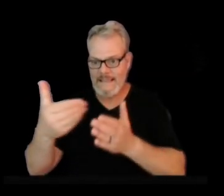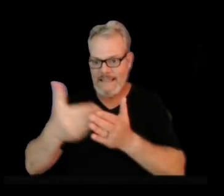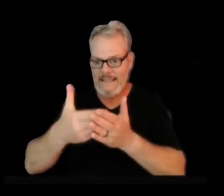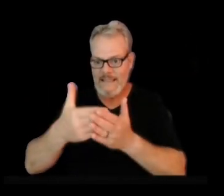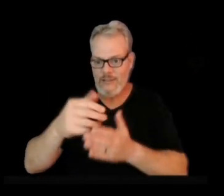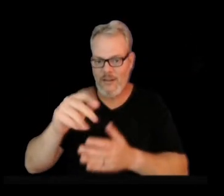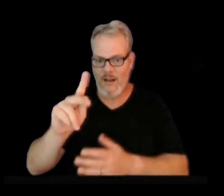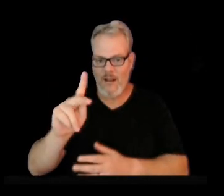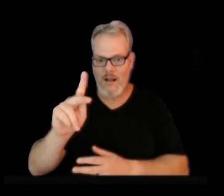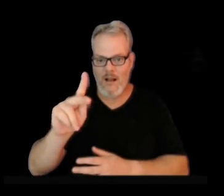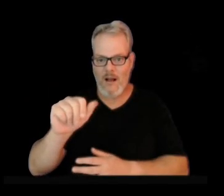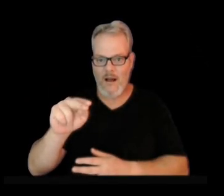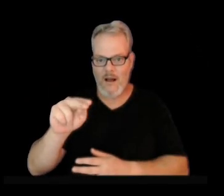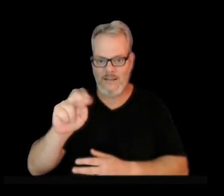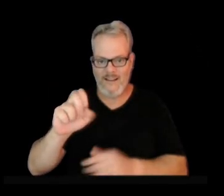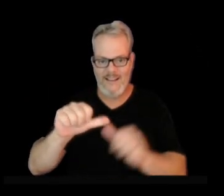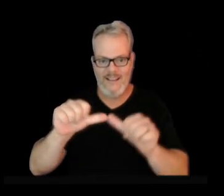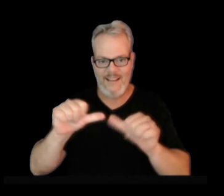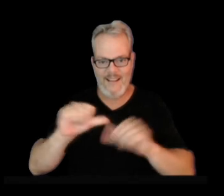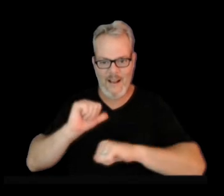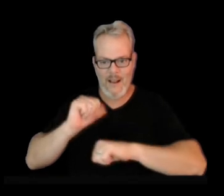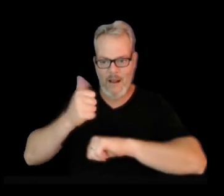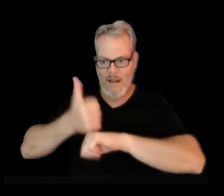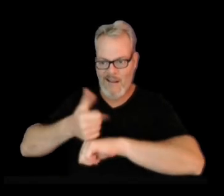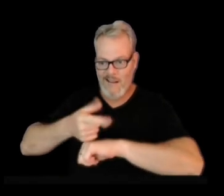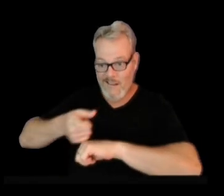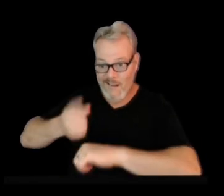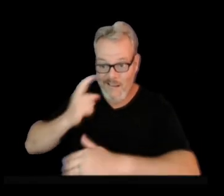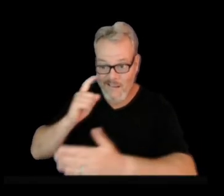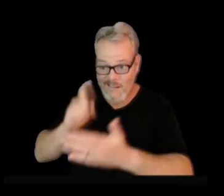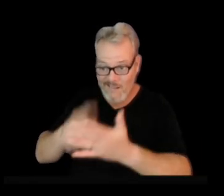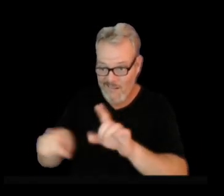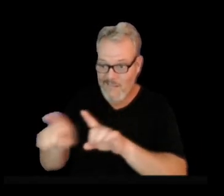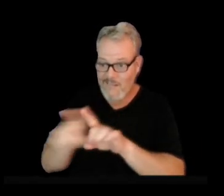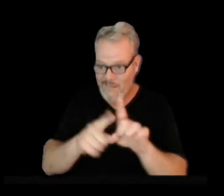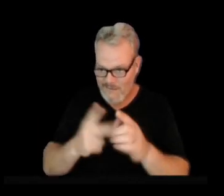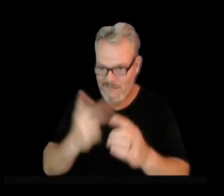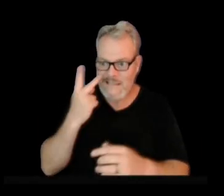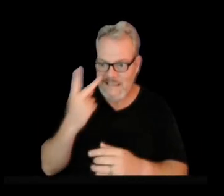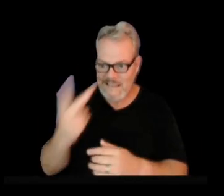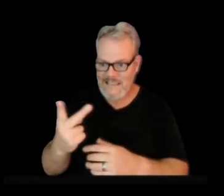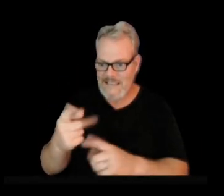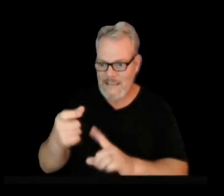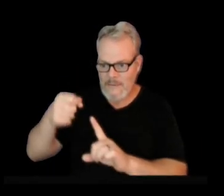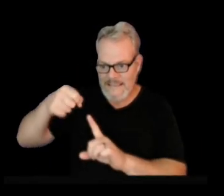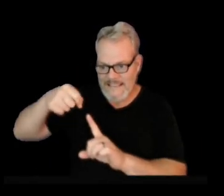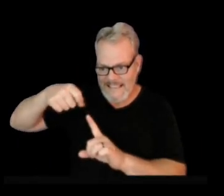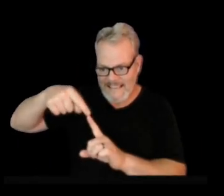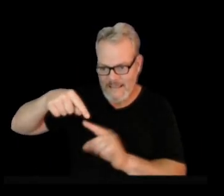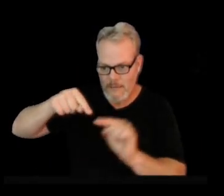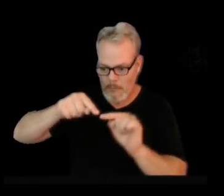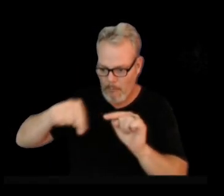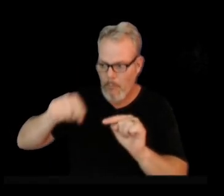here, you also can see signals on those stations as well.